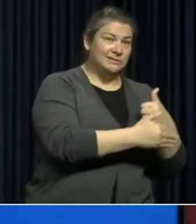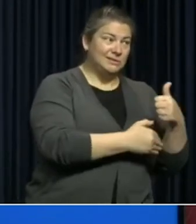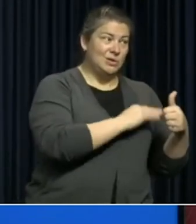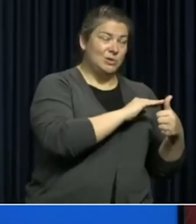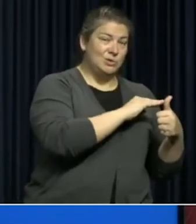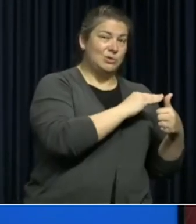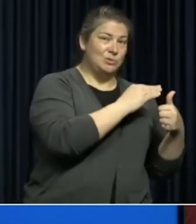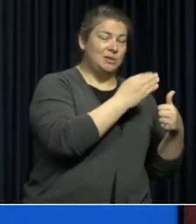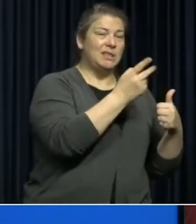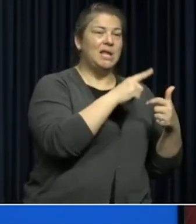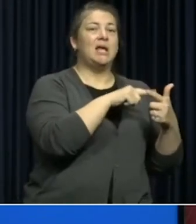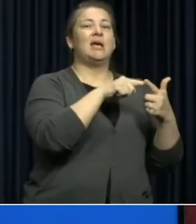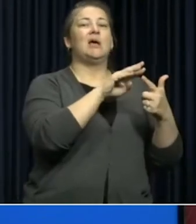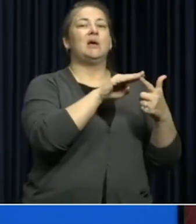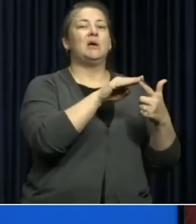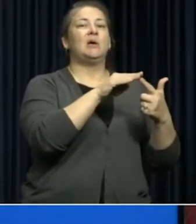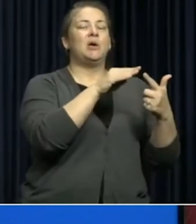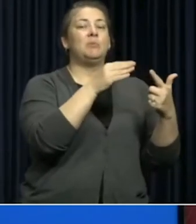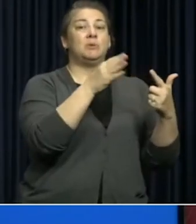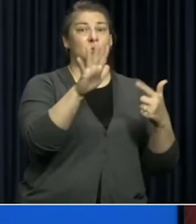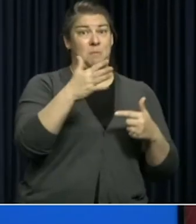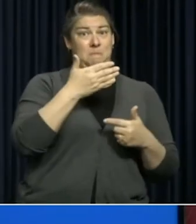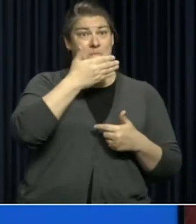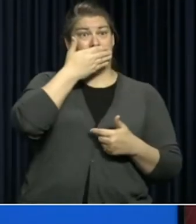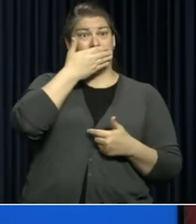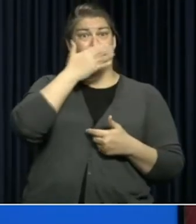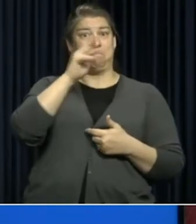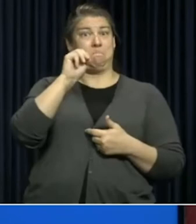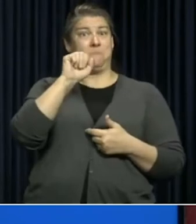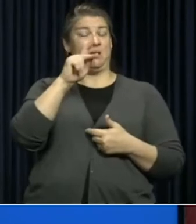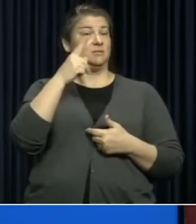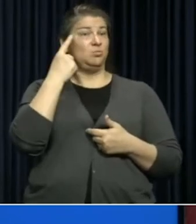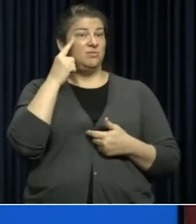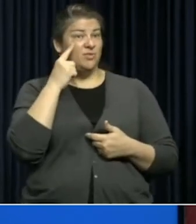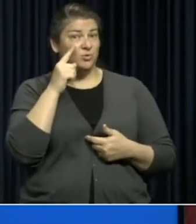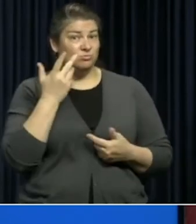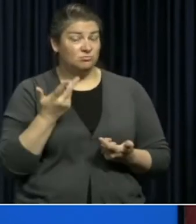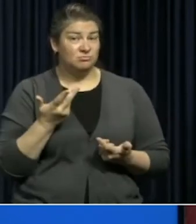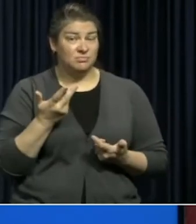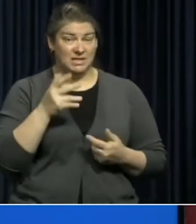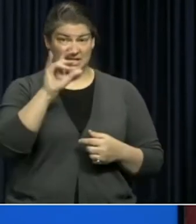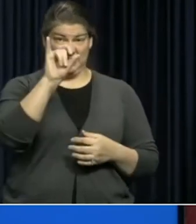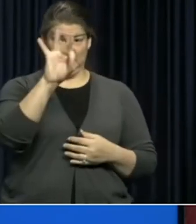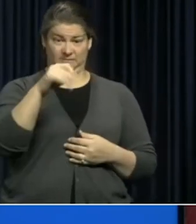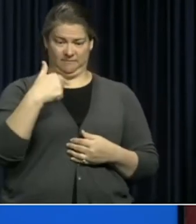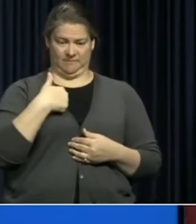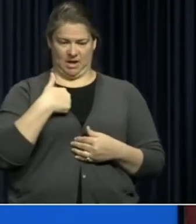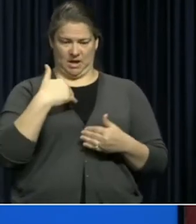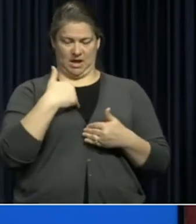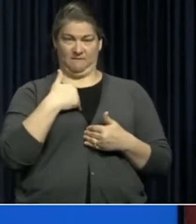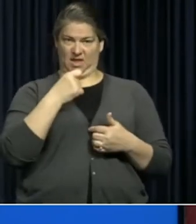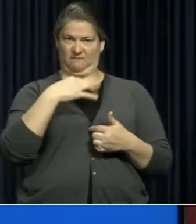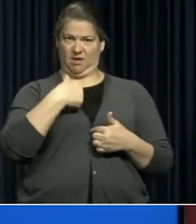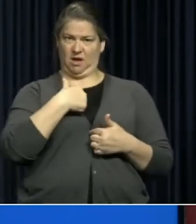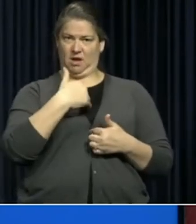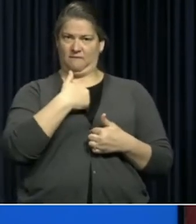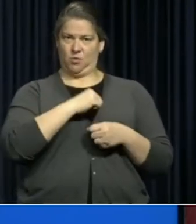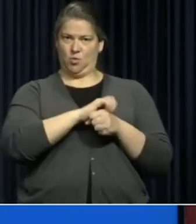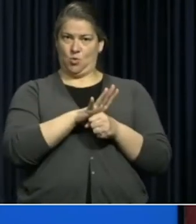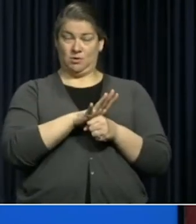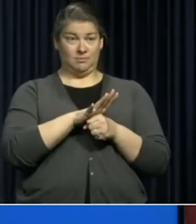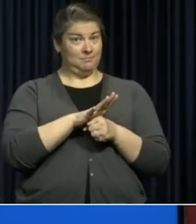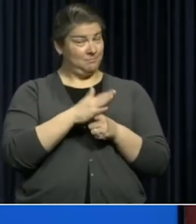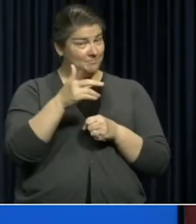By wearing a mask like this you do a number of things. One if you have the infection whether you know it or not because remember